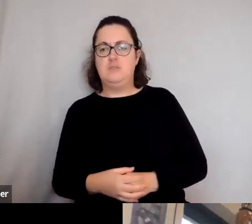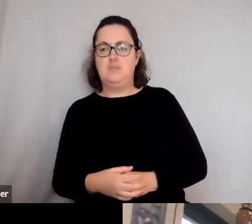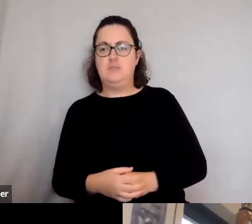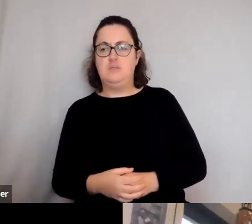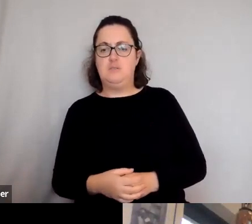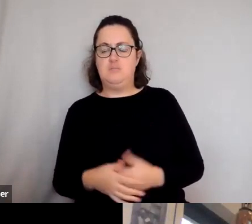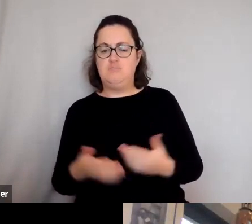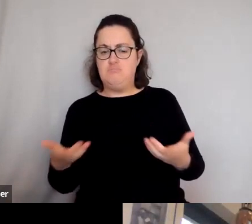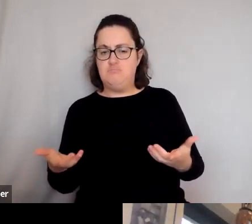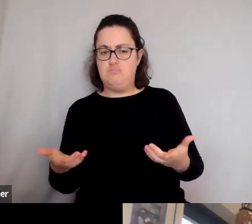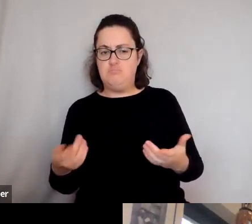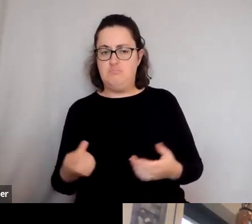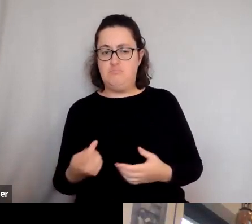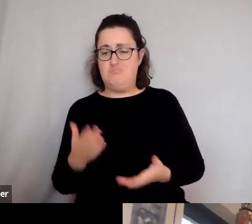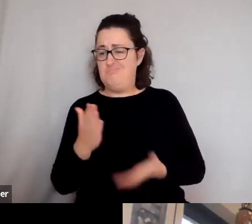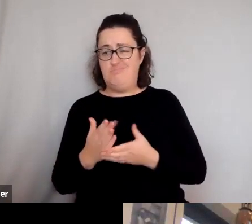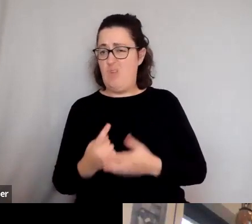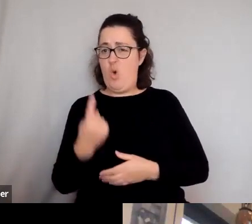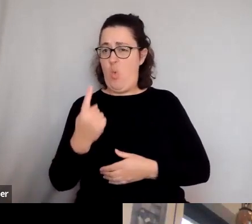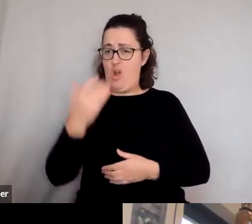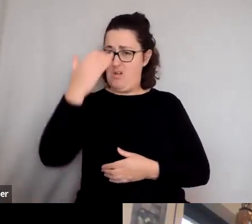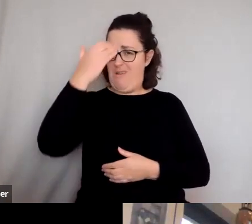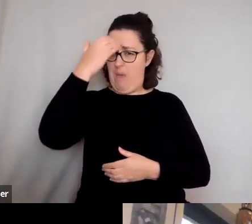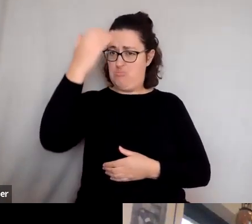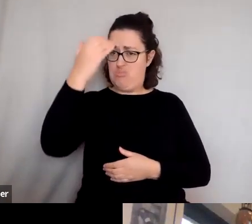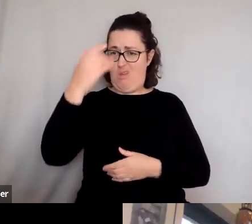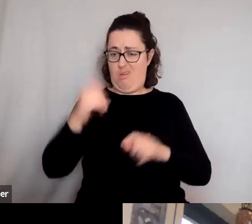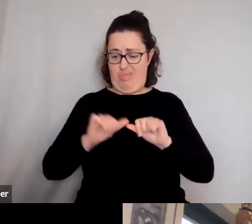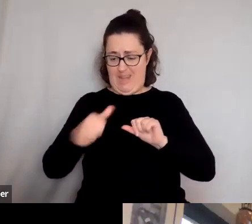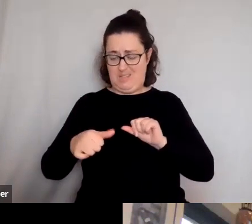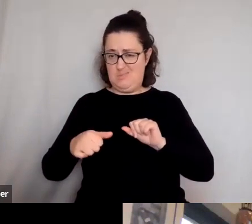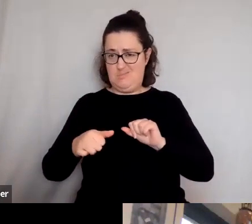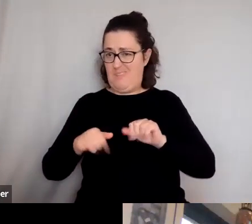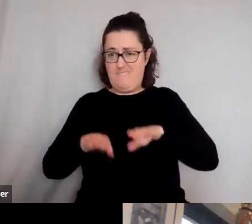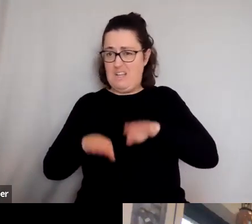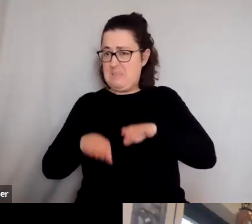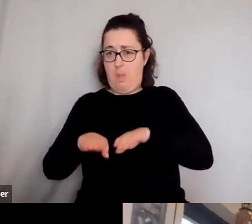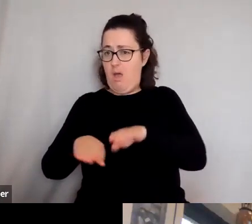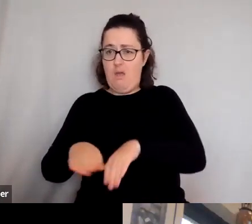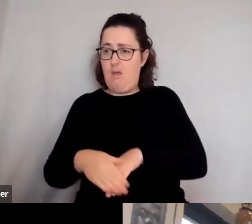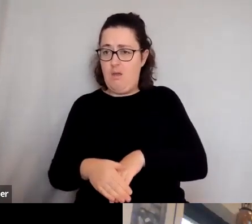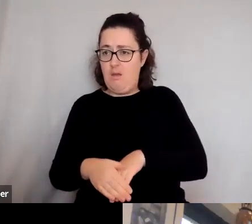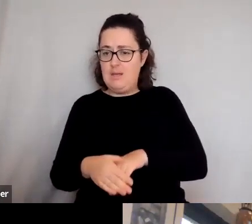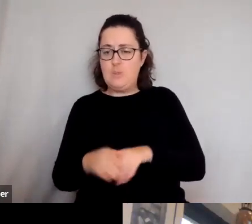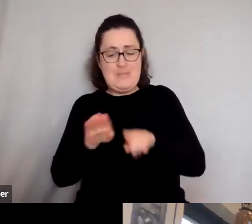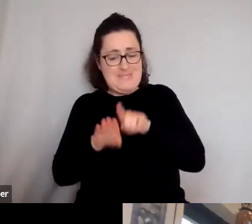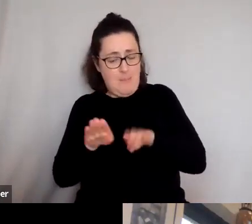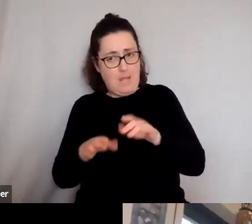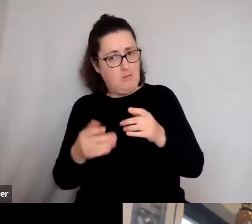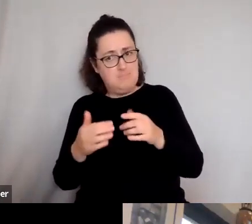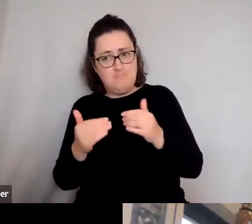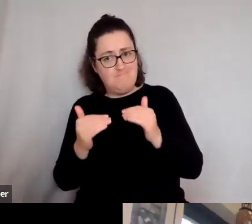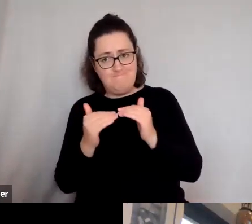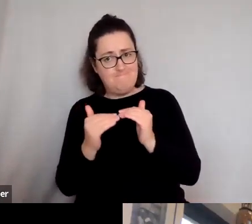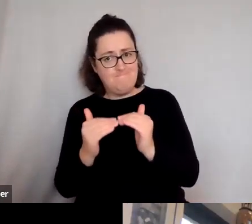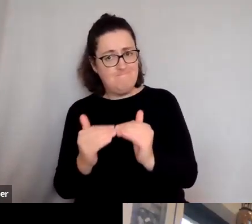Basically, one Roman Emperor is much like another, you know, they're more like each other than they are different. And what I wanted